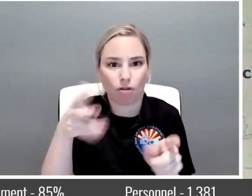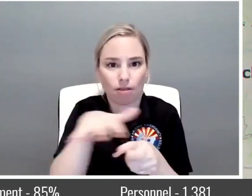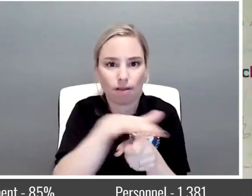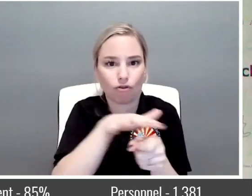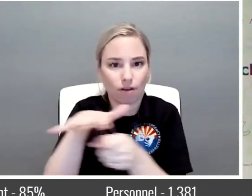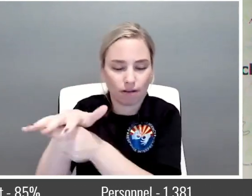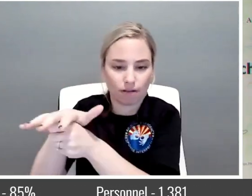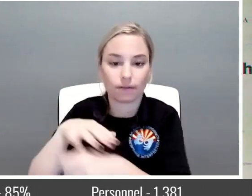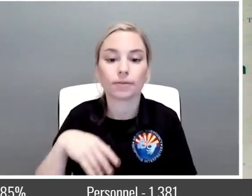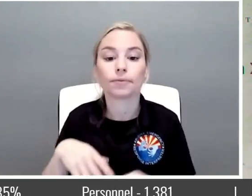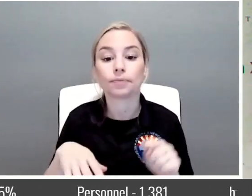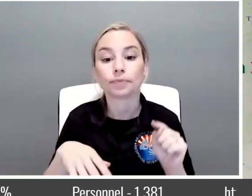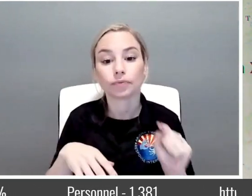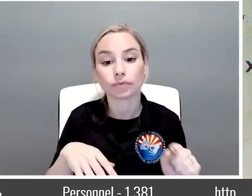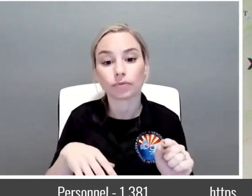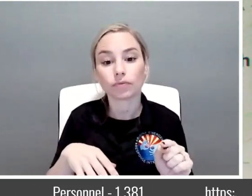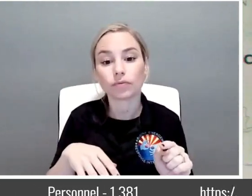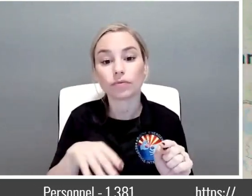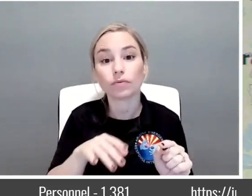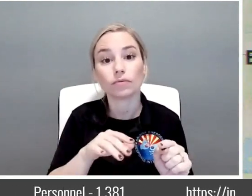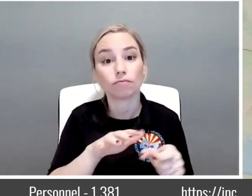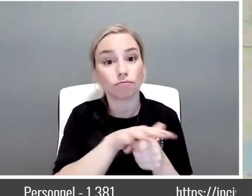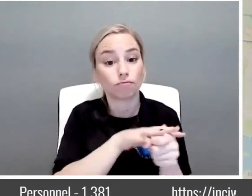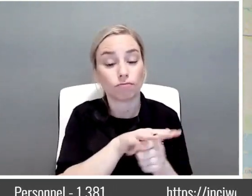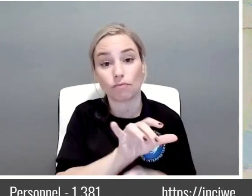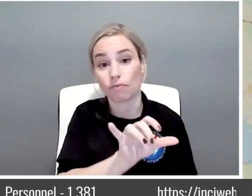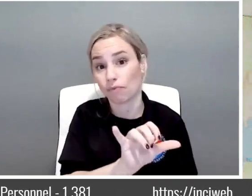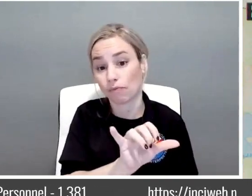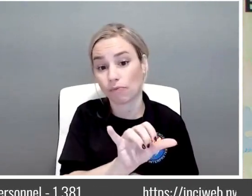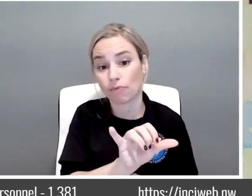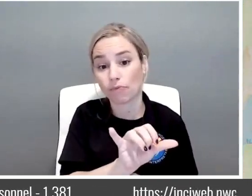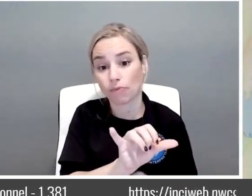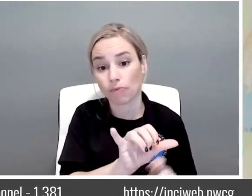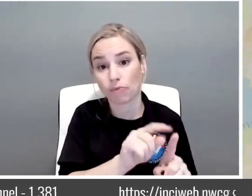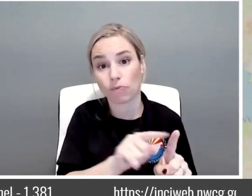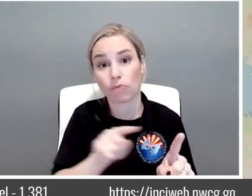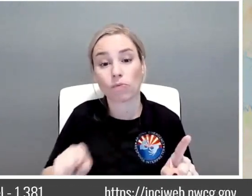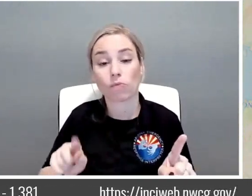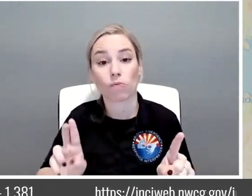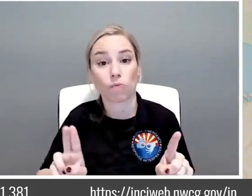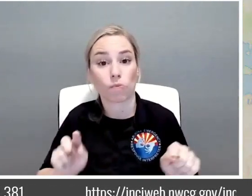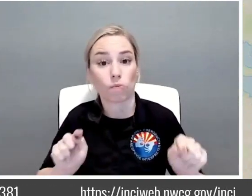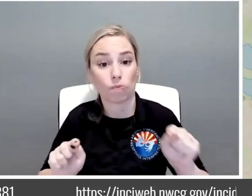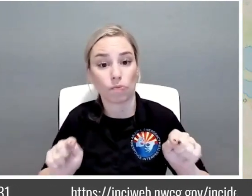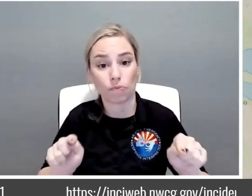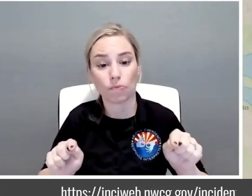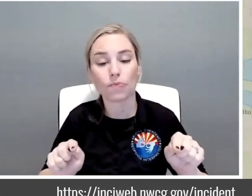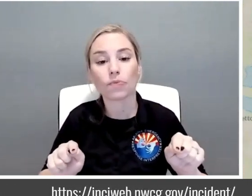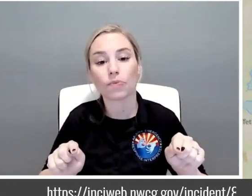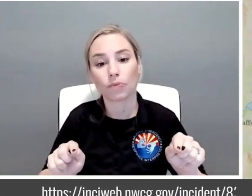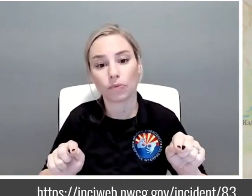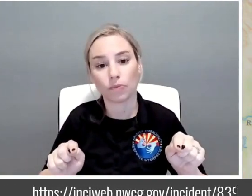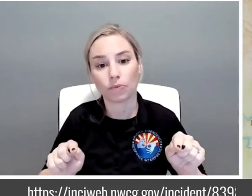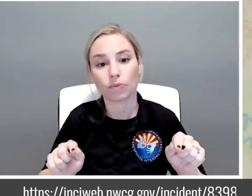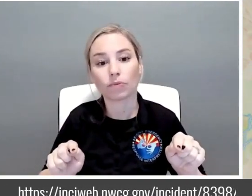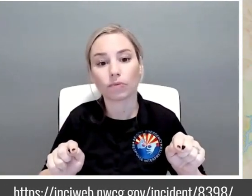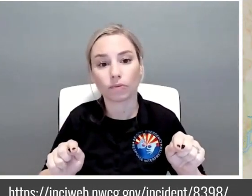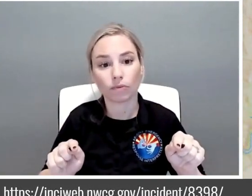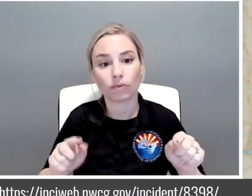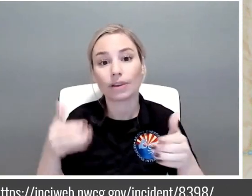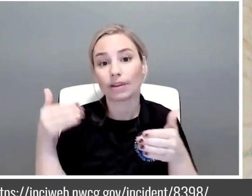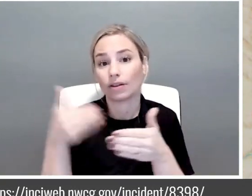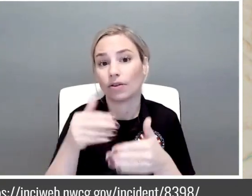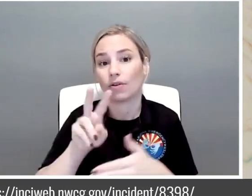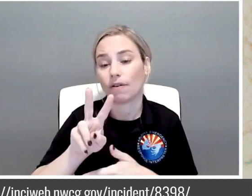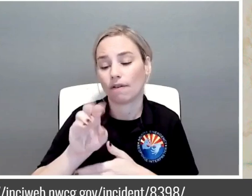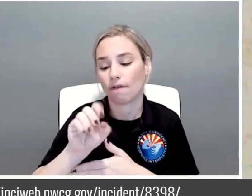Down here, primarily in Division Yankee and Union along up around Volcanoville and along